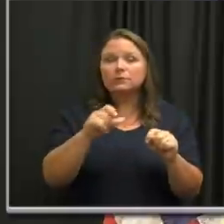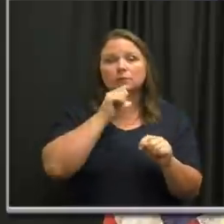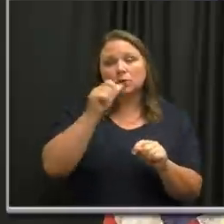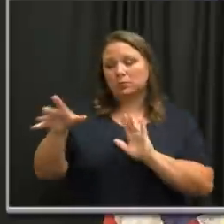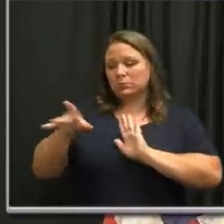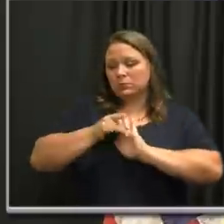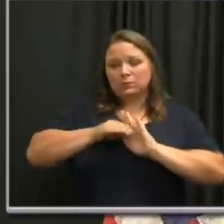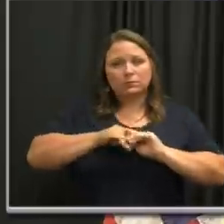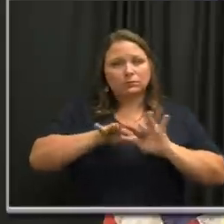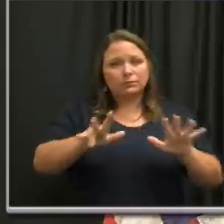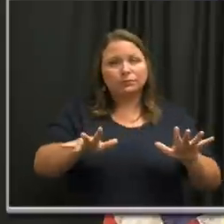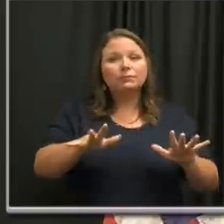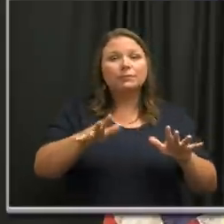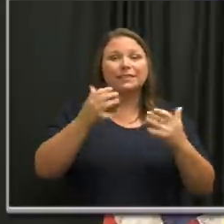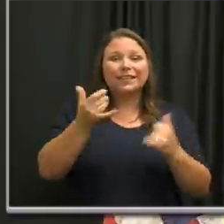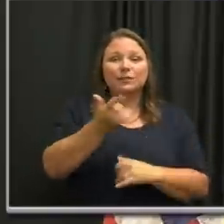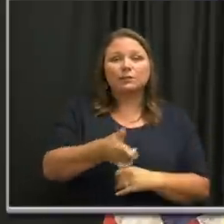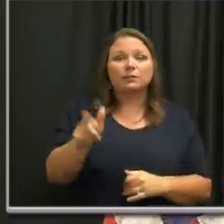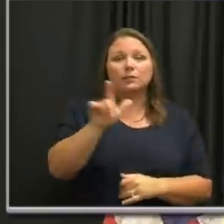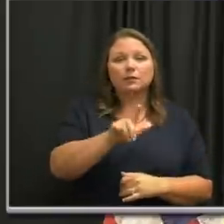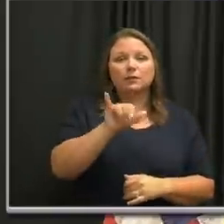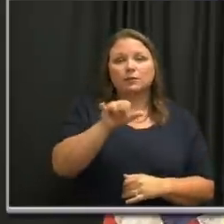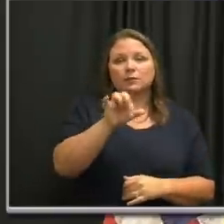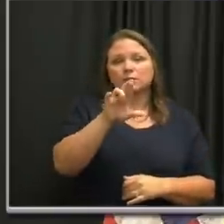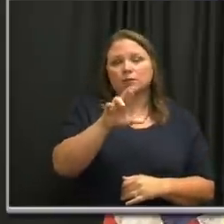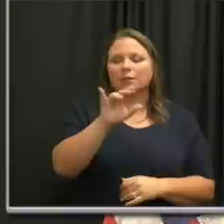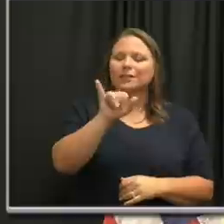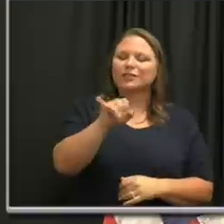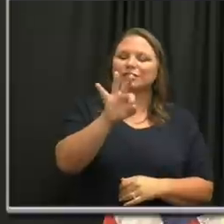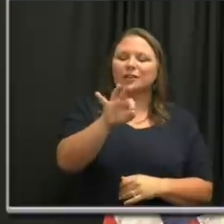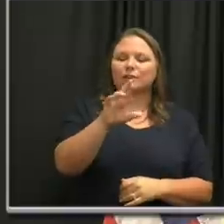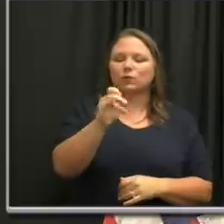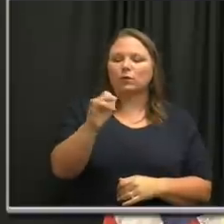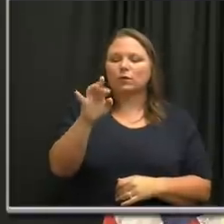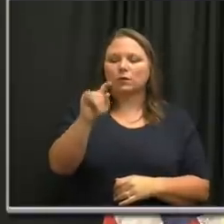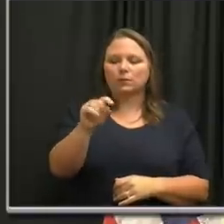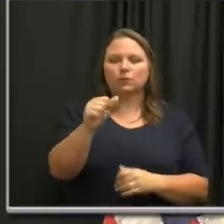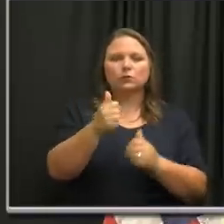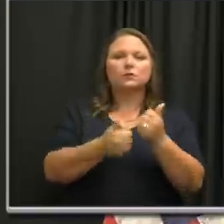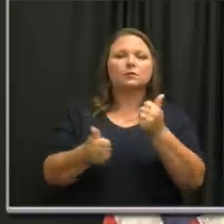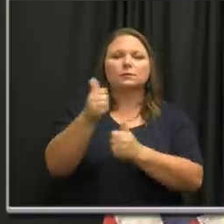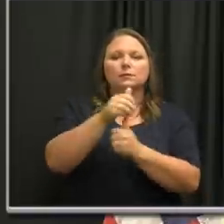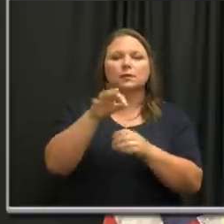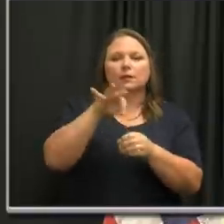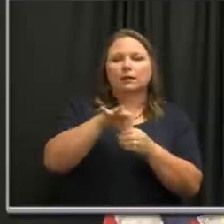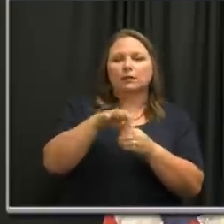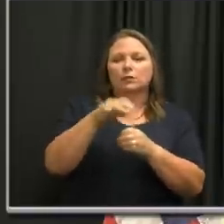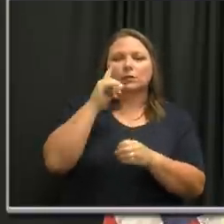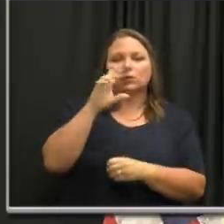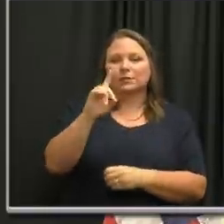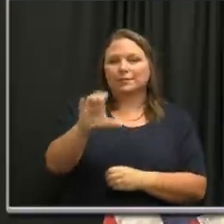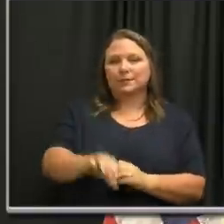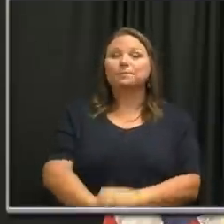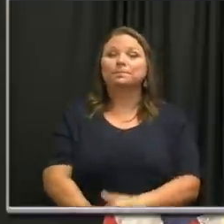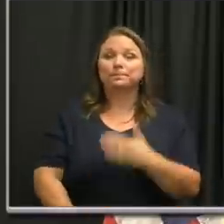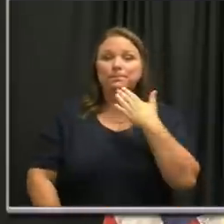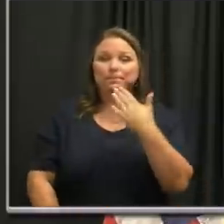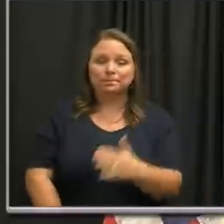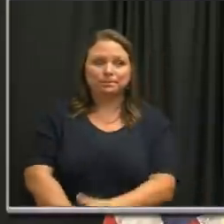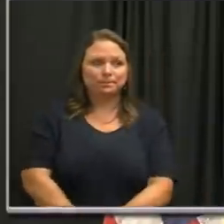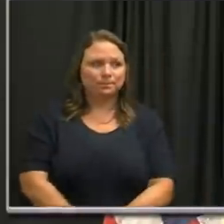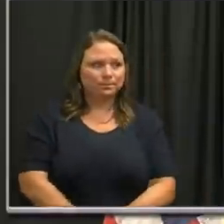don't be a vector. And with that, I'd like to turn it over to Jeff Roberts, Administrative Elections for Davidson County. Thank you.